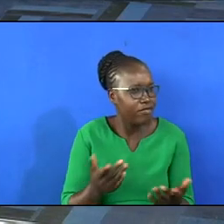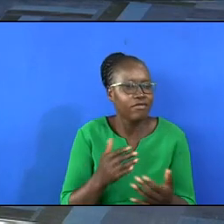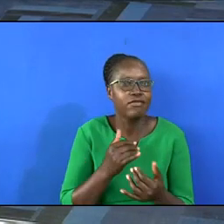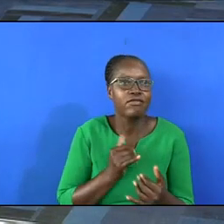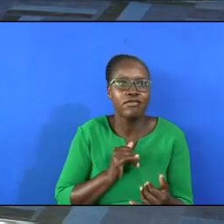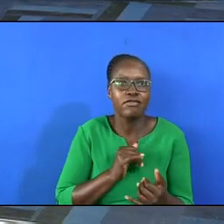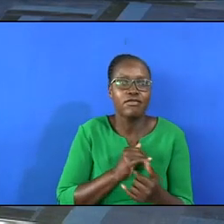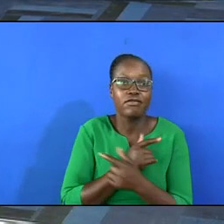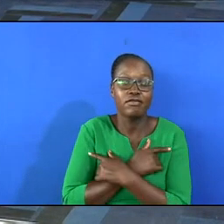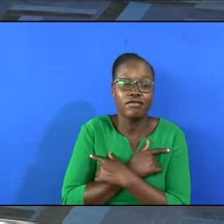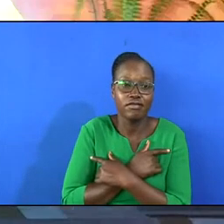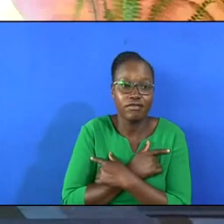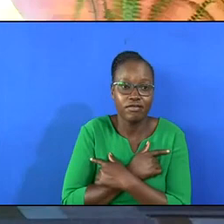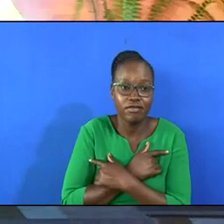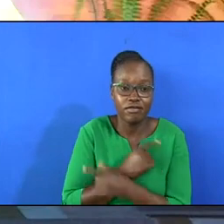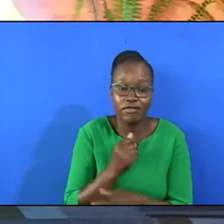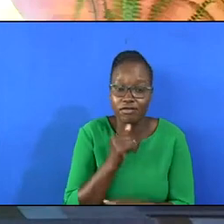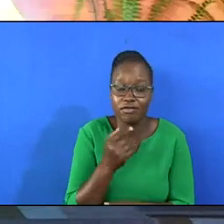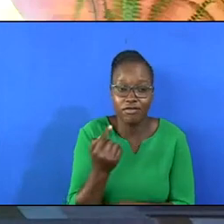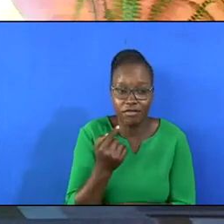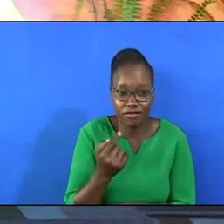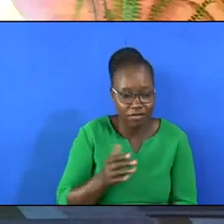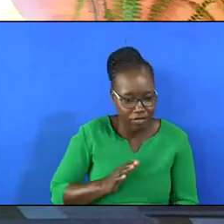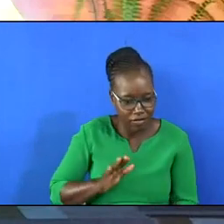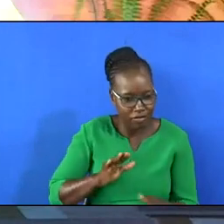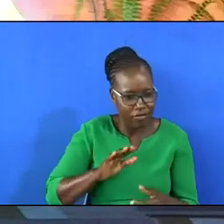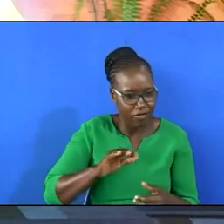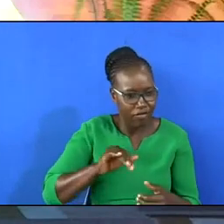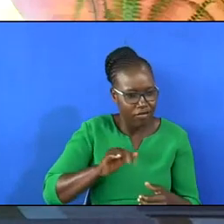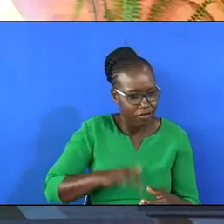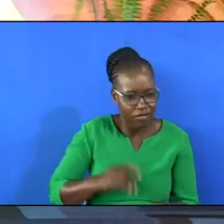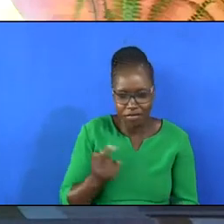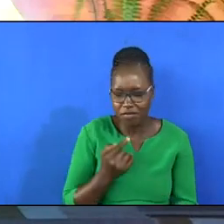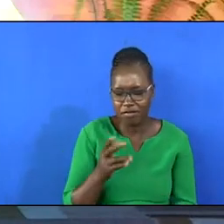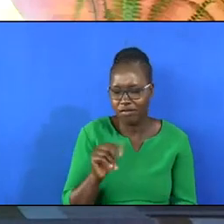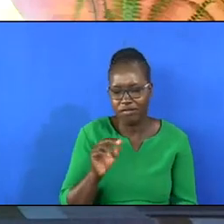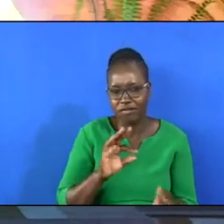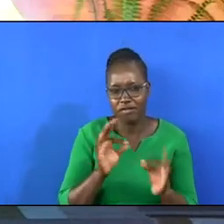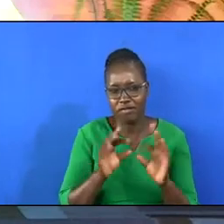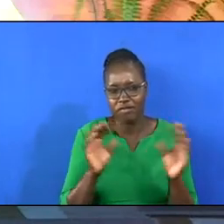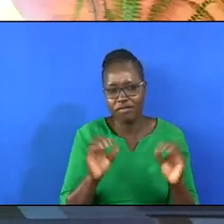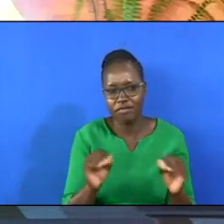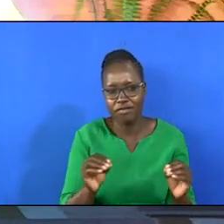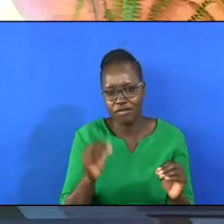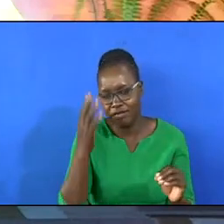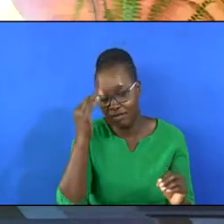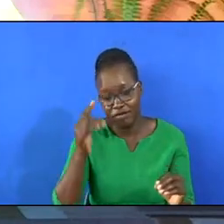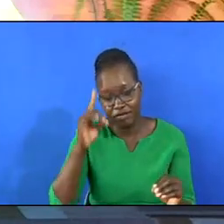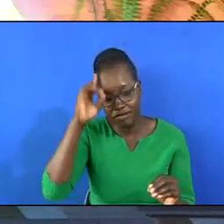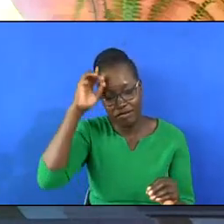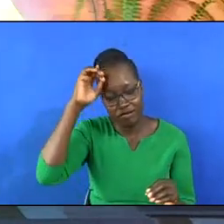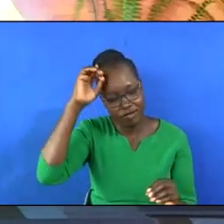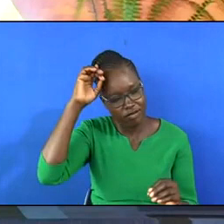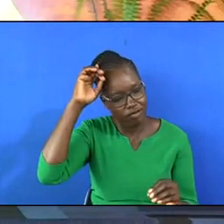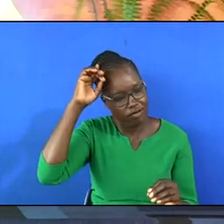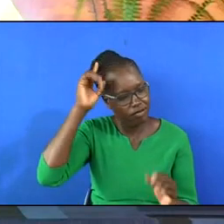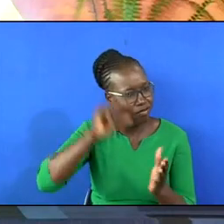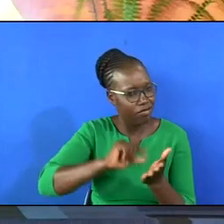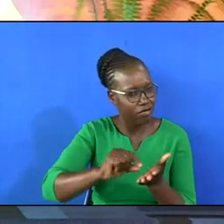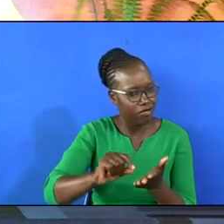submission is not limited to women alone it's a mistranslation because in the original manuscript